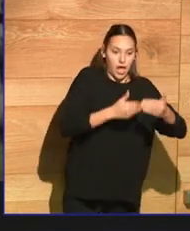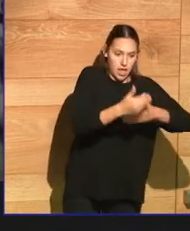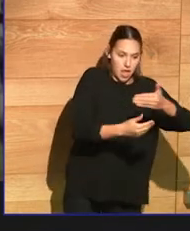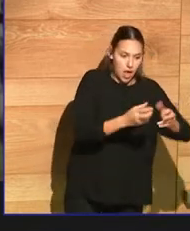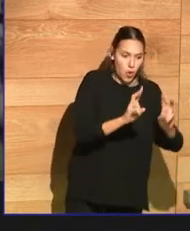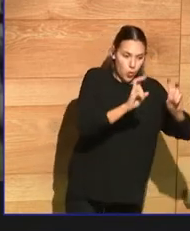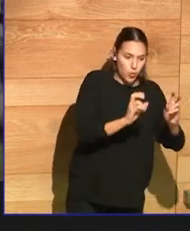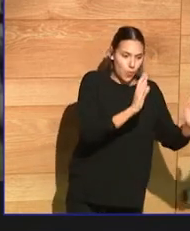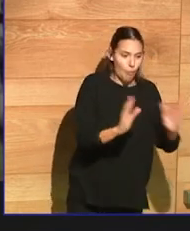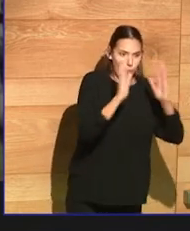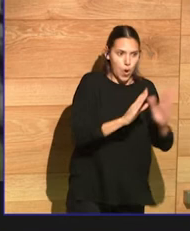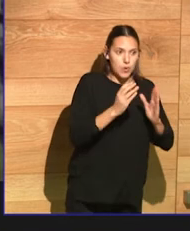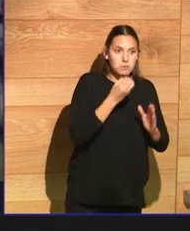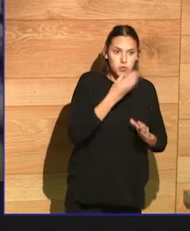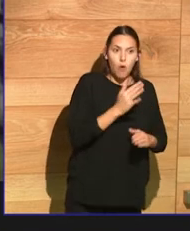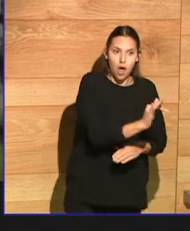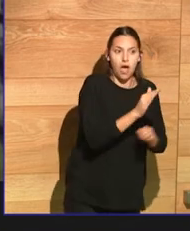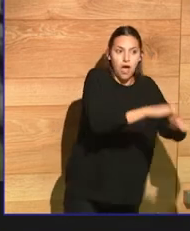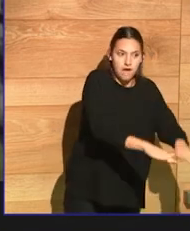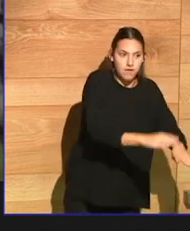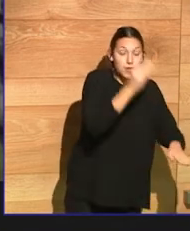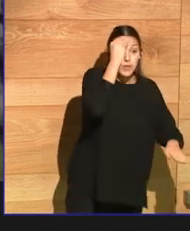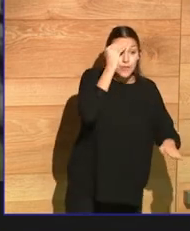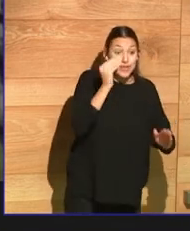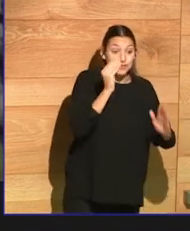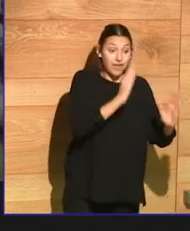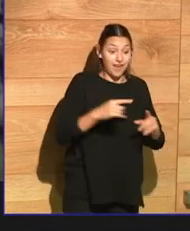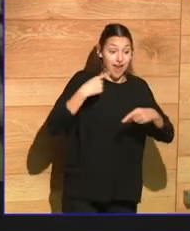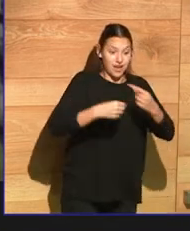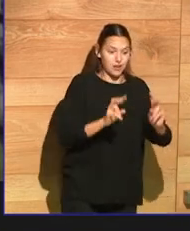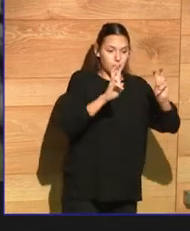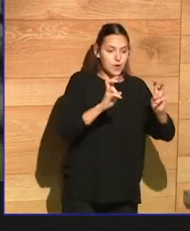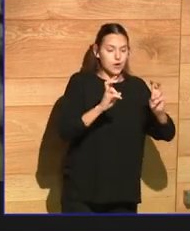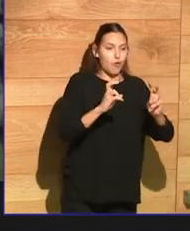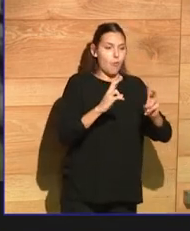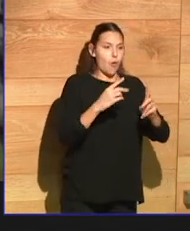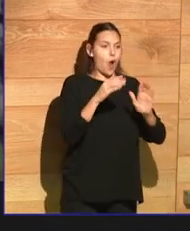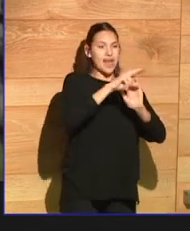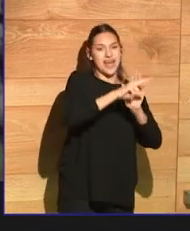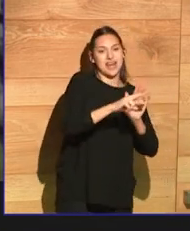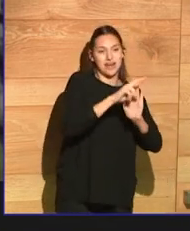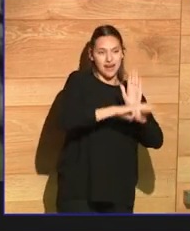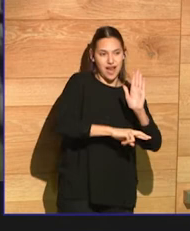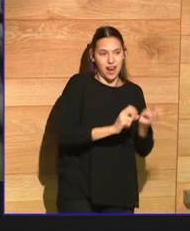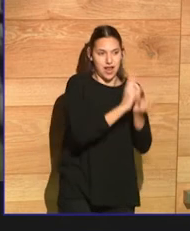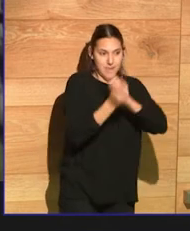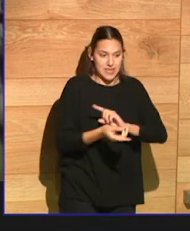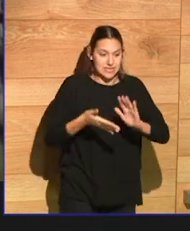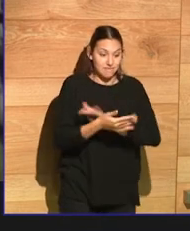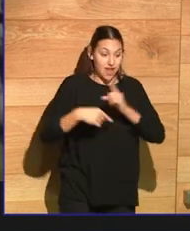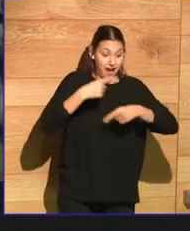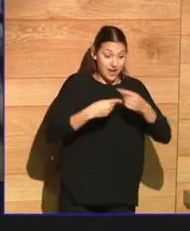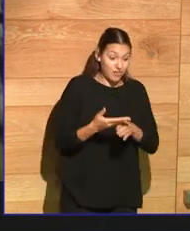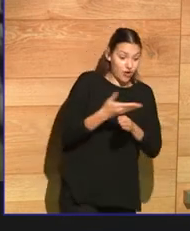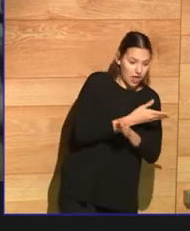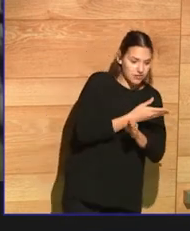of change the terms of the game. They know that the game was invented by the previous generation, so it could win. And so every